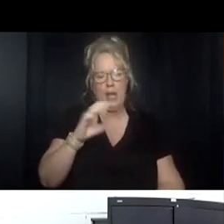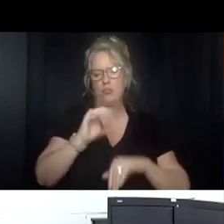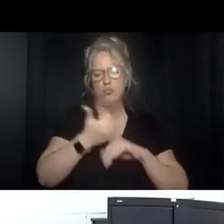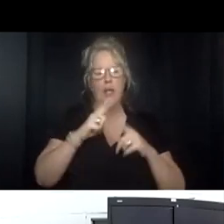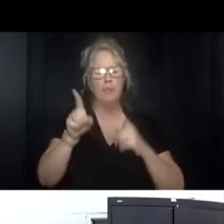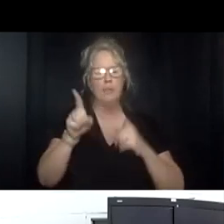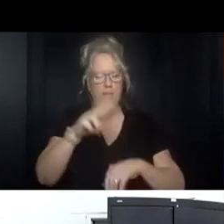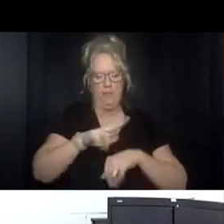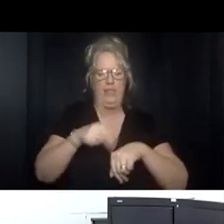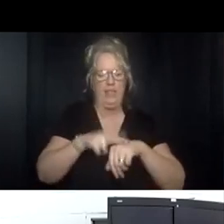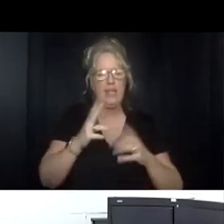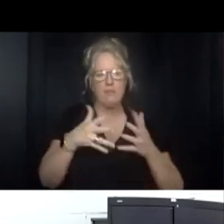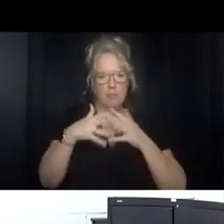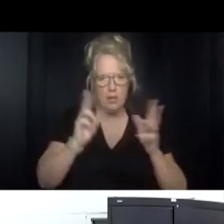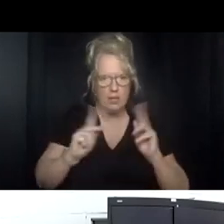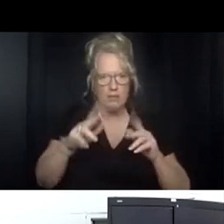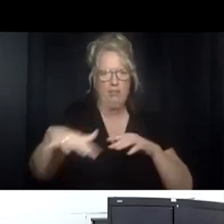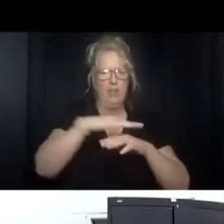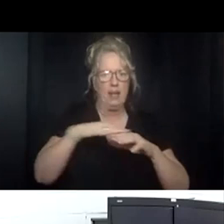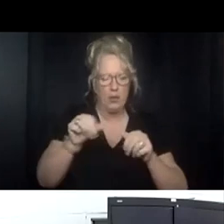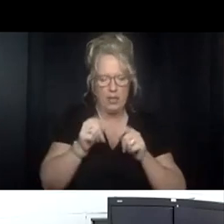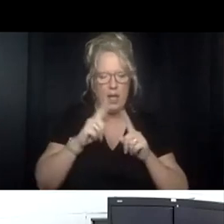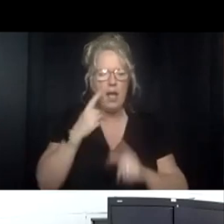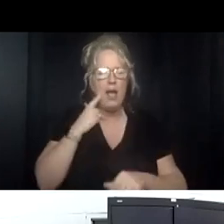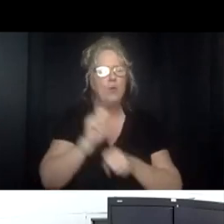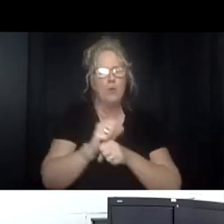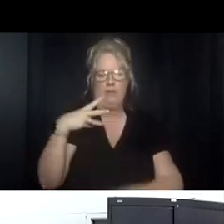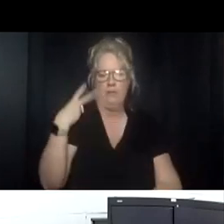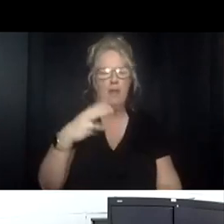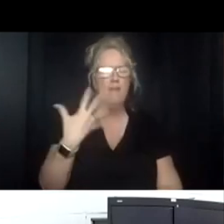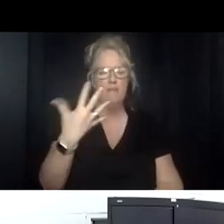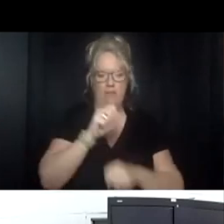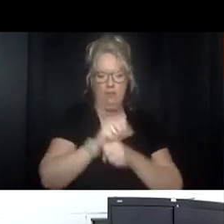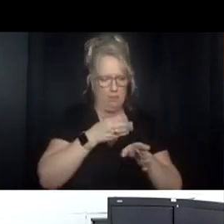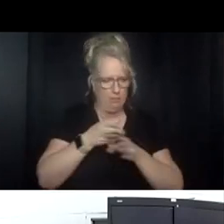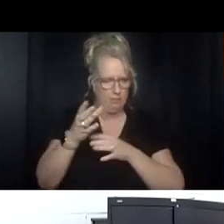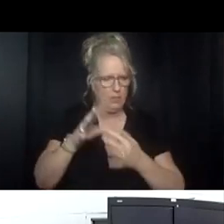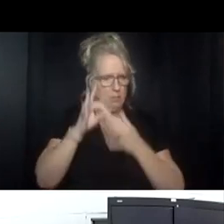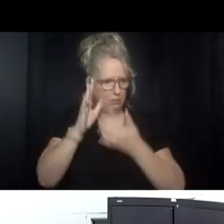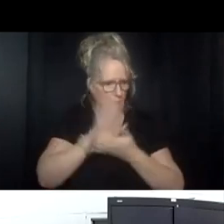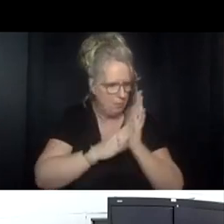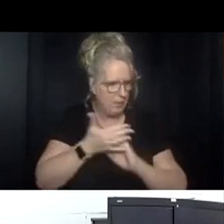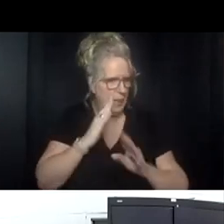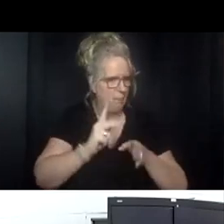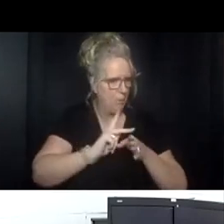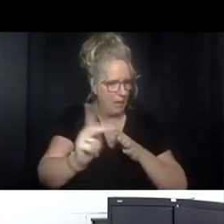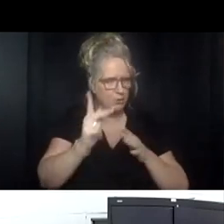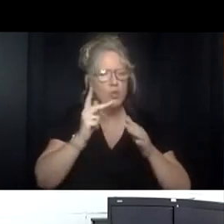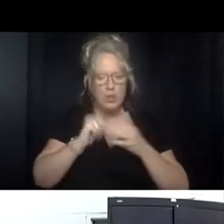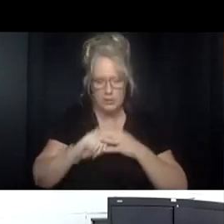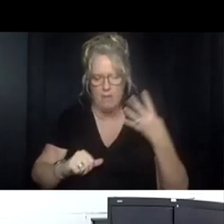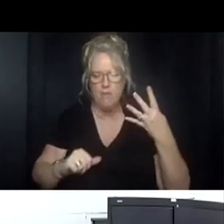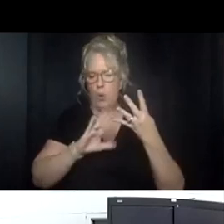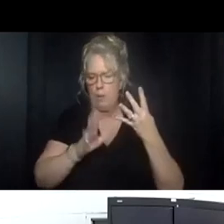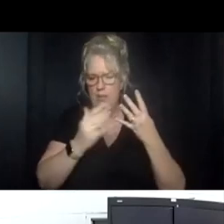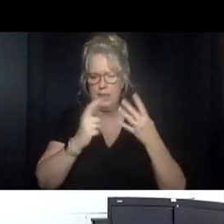reservations while working in washington five job specialists became certified employment support professionals and four became